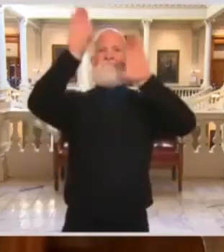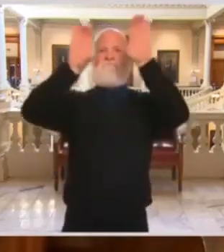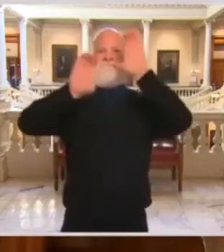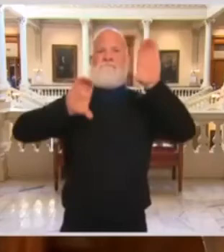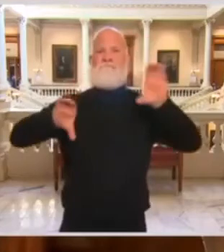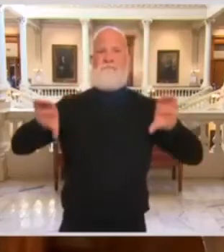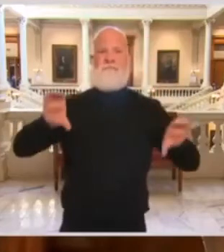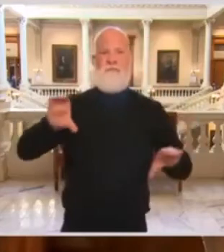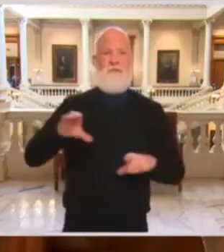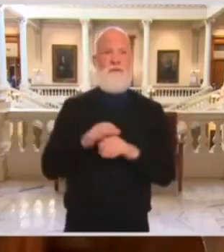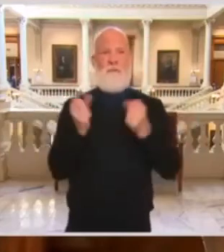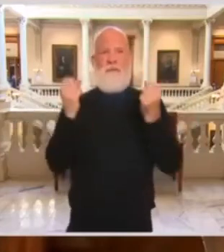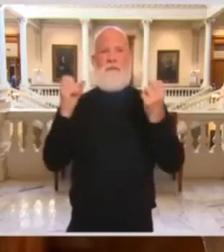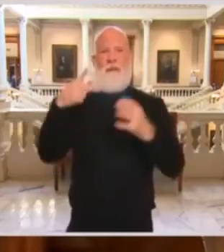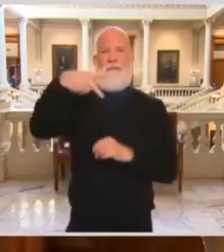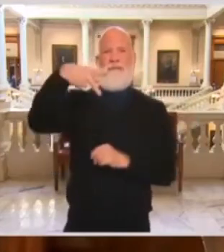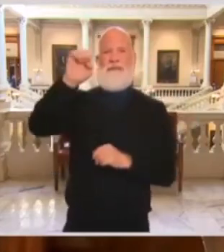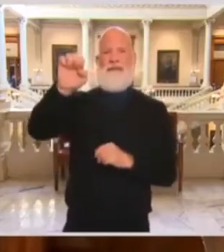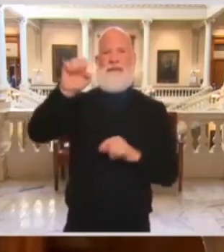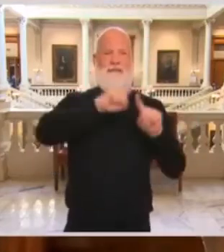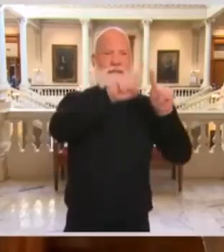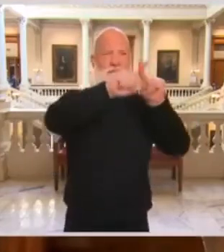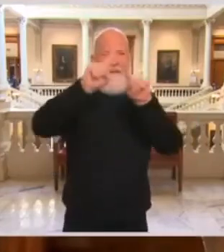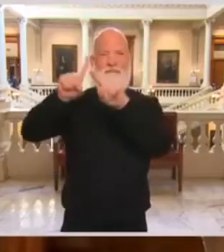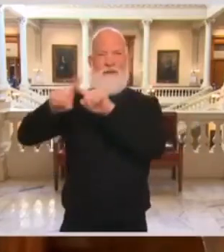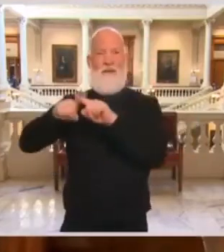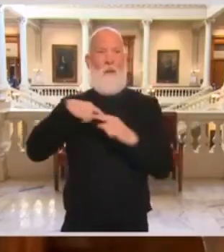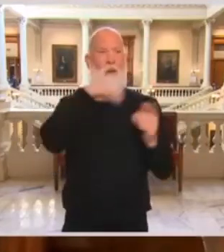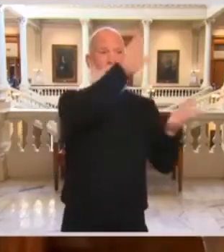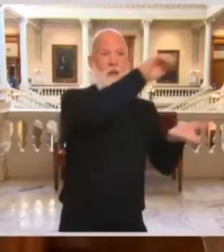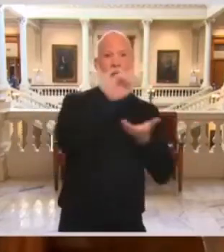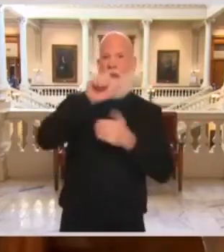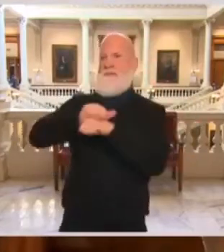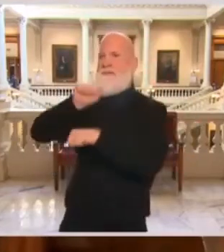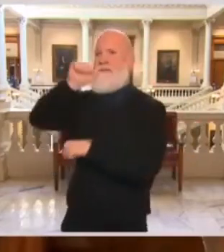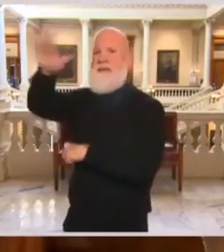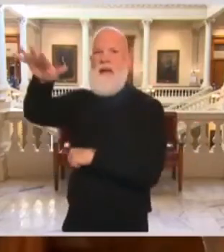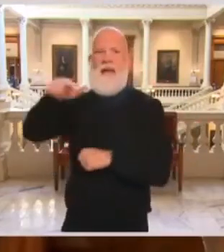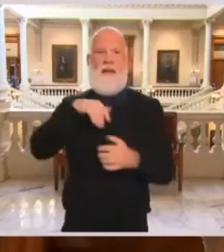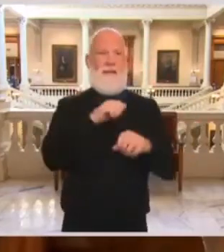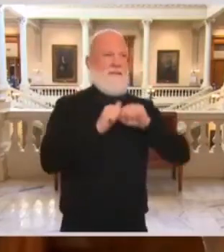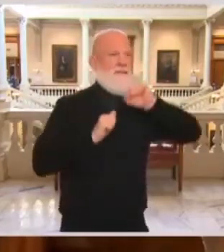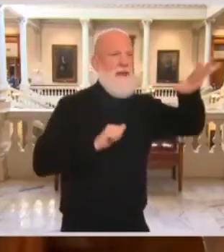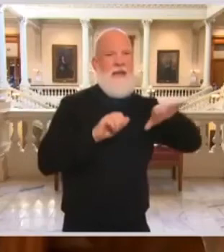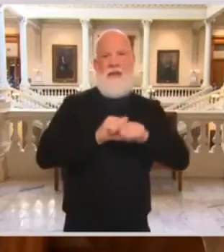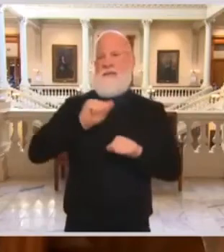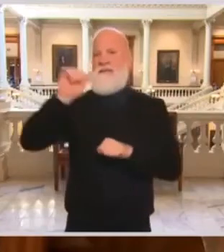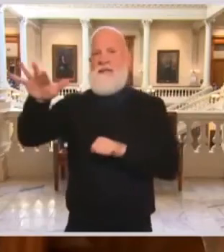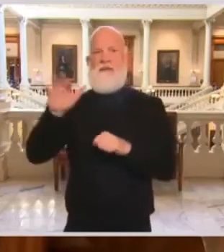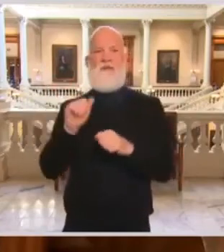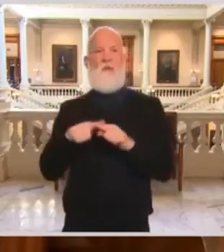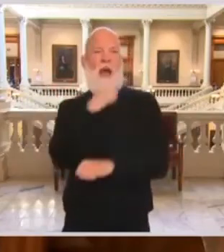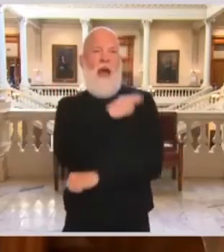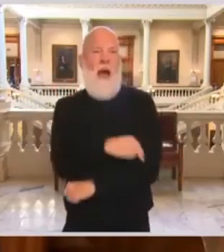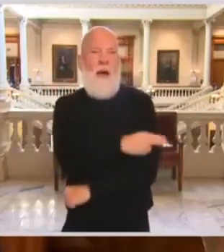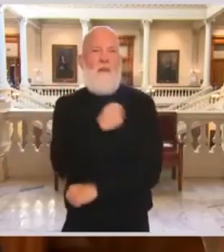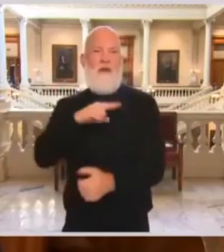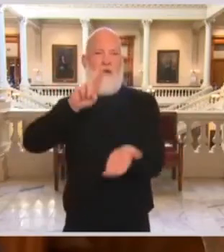hospitals, nursing homes, doctor's offices, and other health care providers on the front lines.